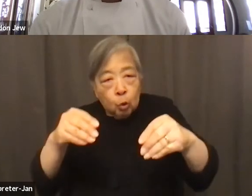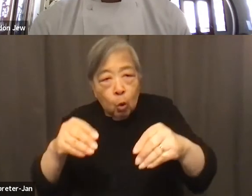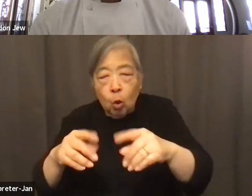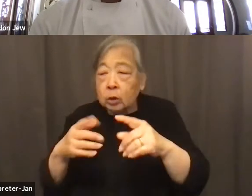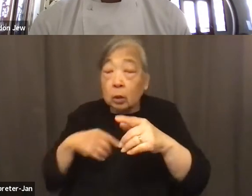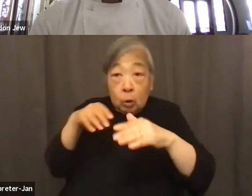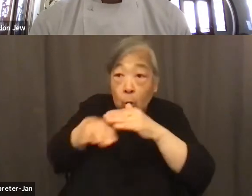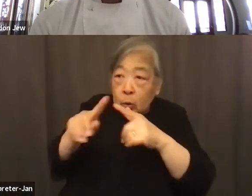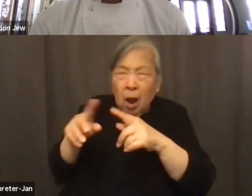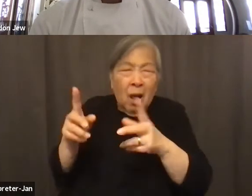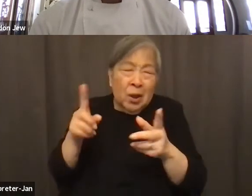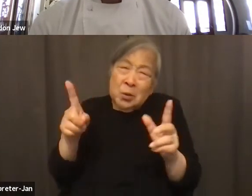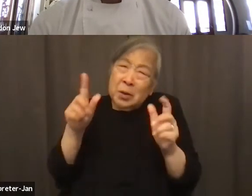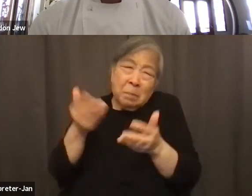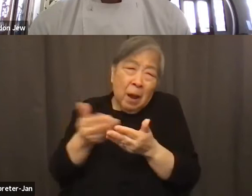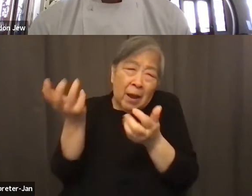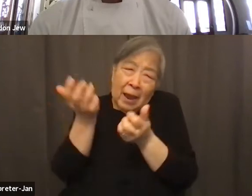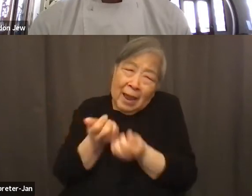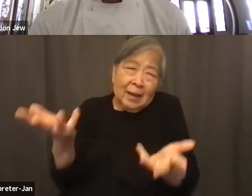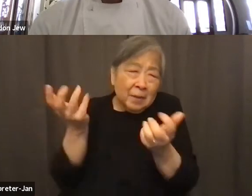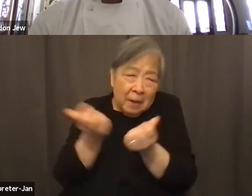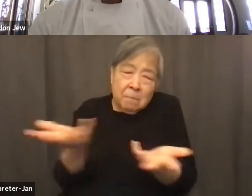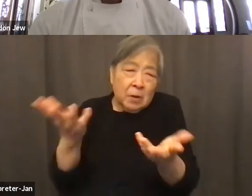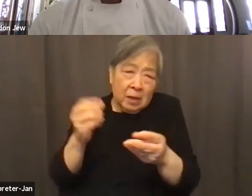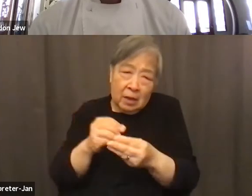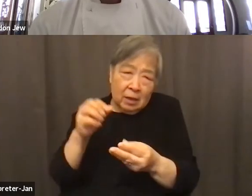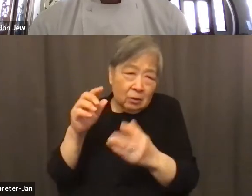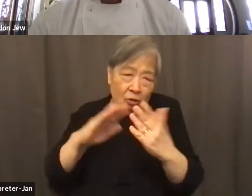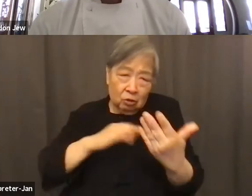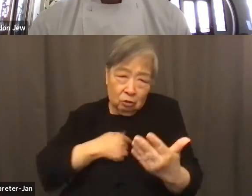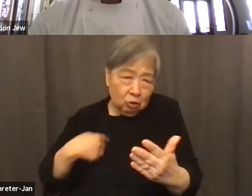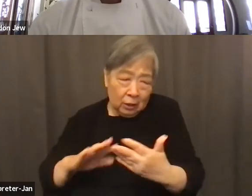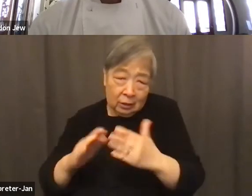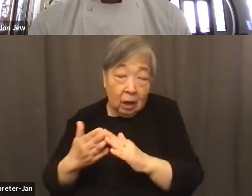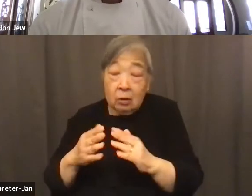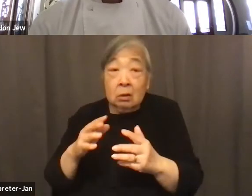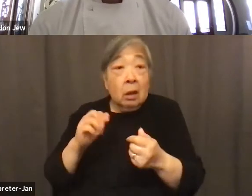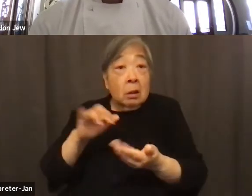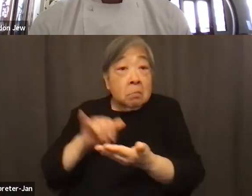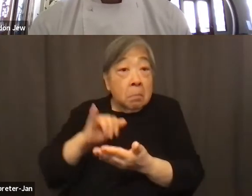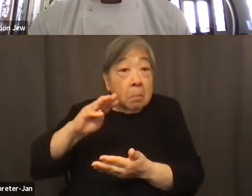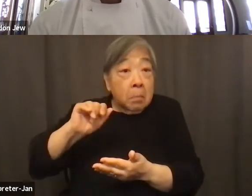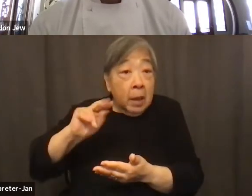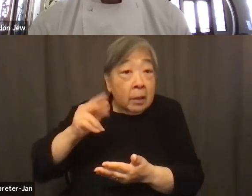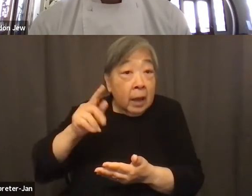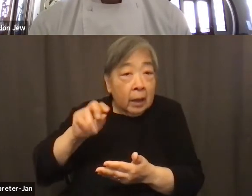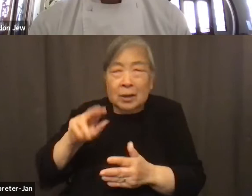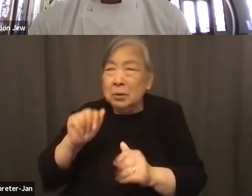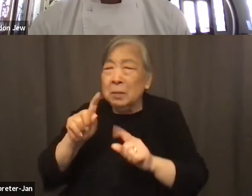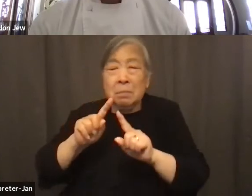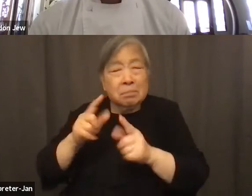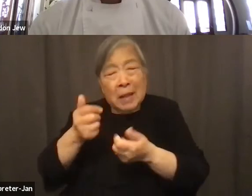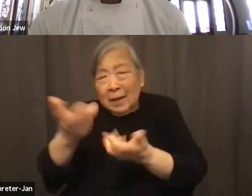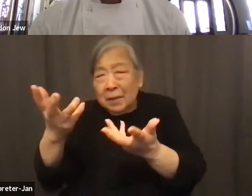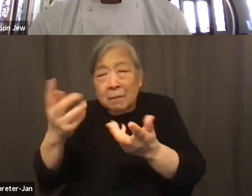buy everything in Chinatown. In Manhattan's Chinatown, you name it and you can buy it and for a great price and the and